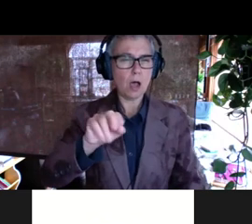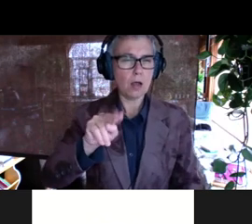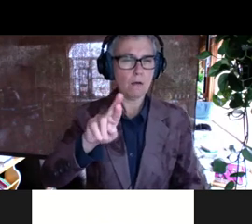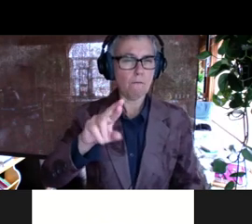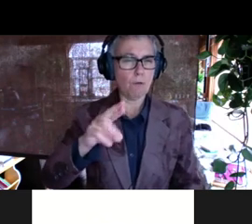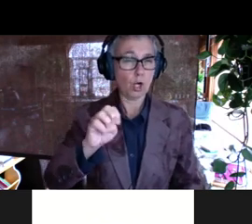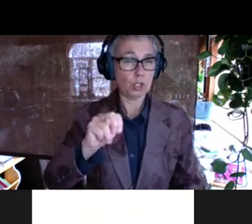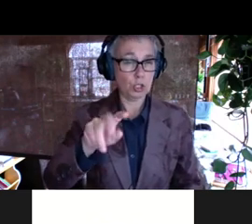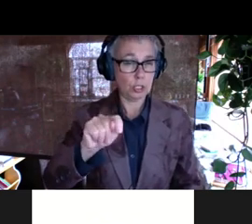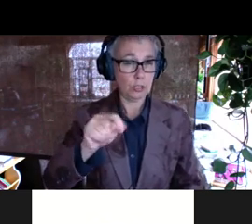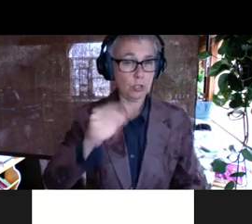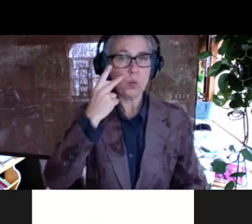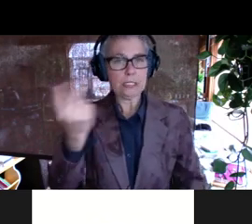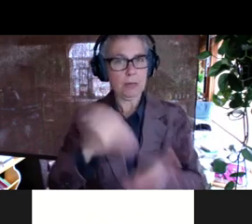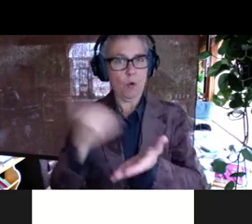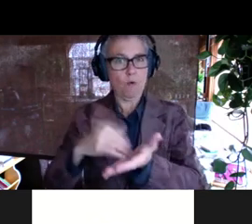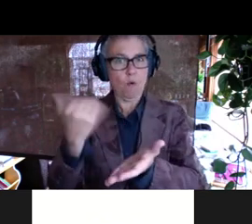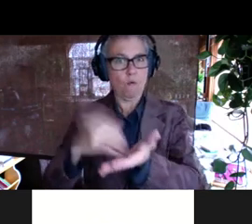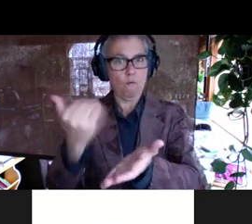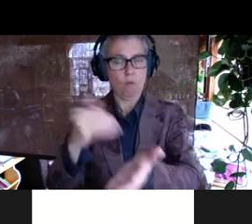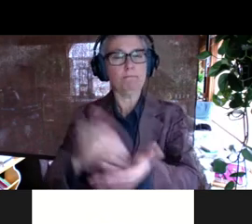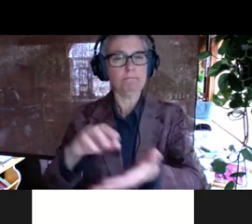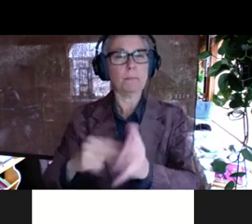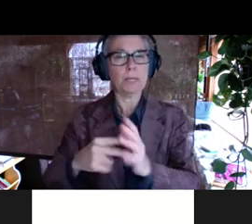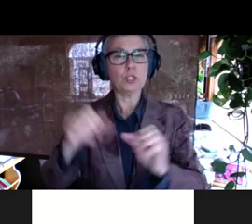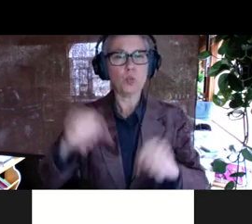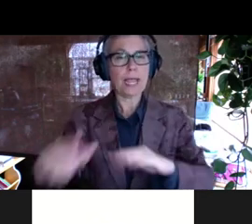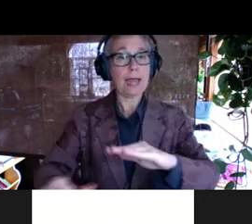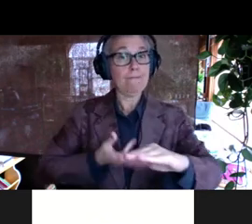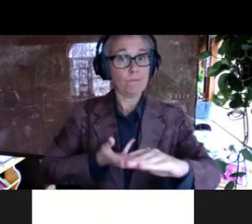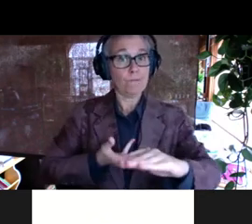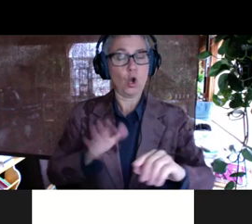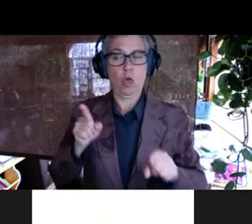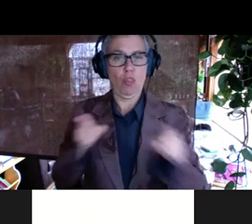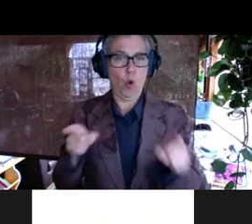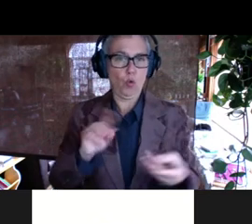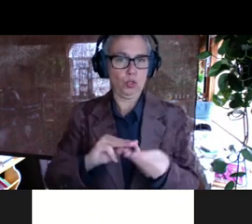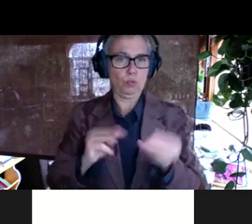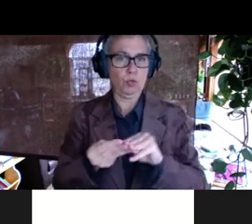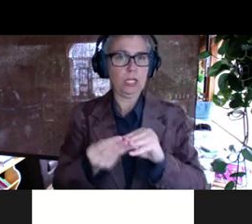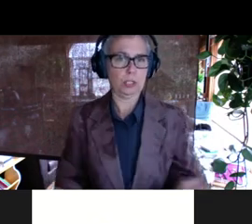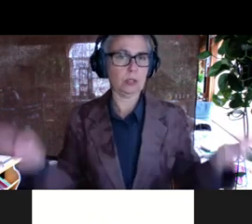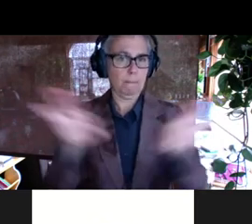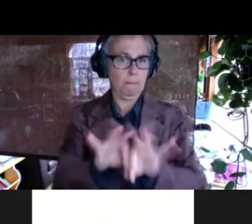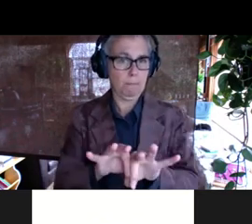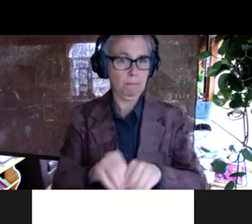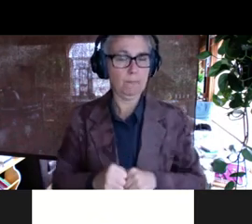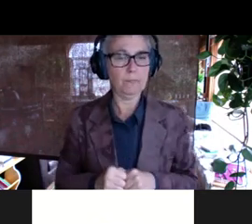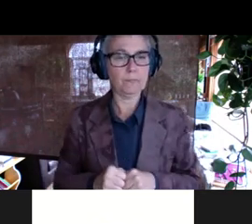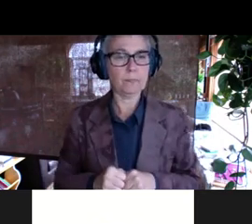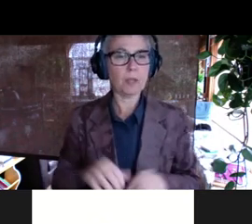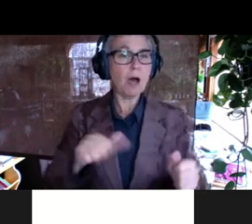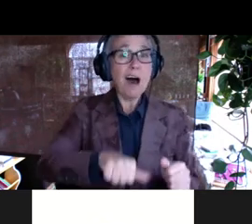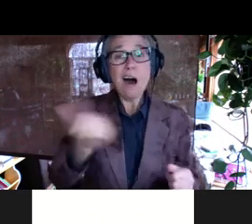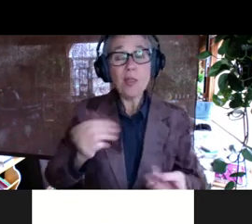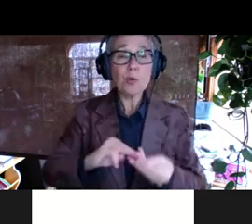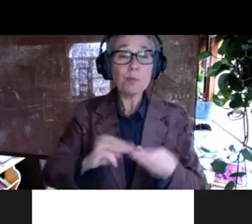we see those mutations over and over again, we can infer that those are the mutations that matter. Um, in contrast, mutations that occur